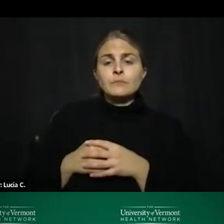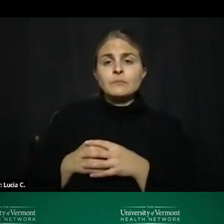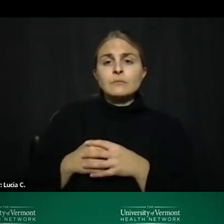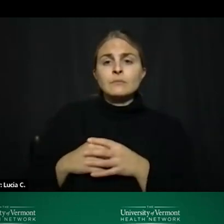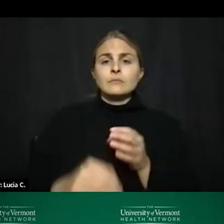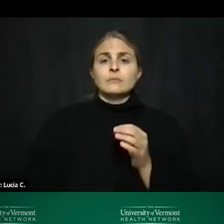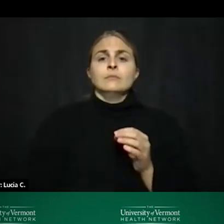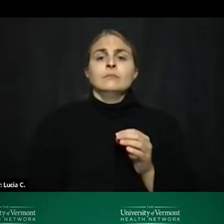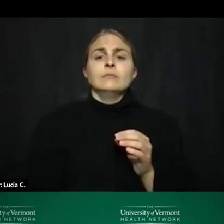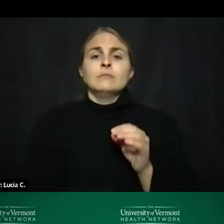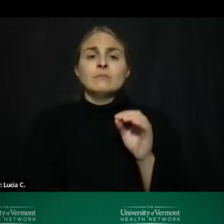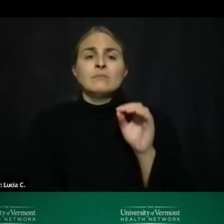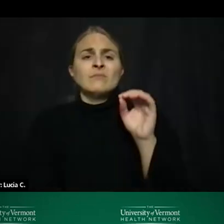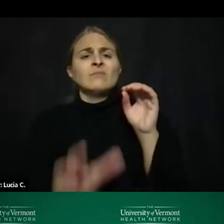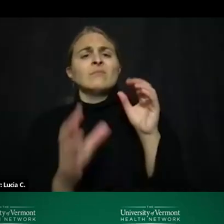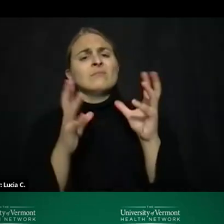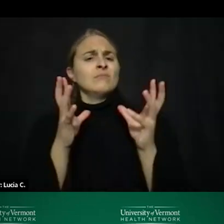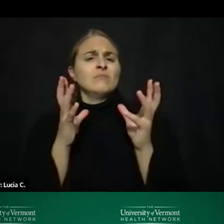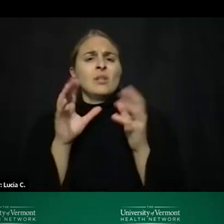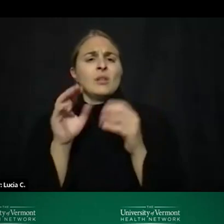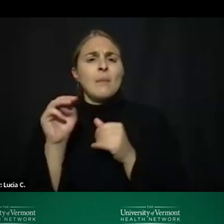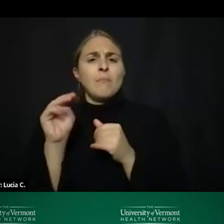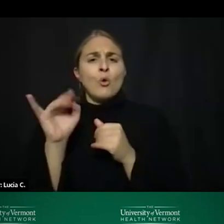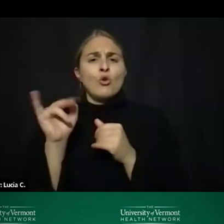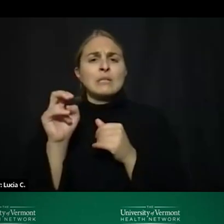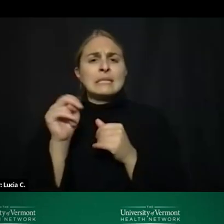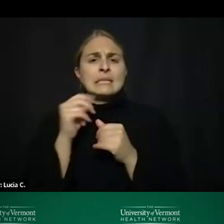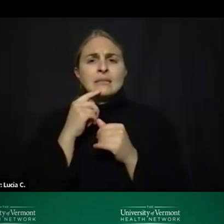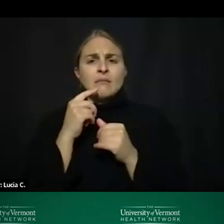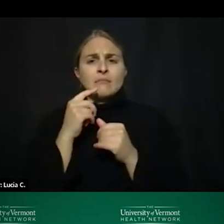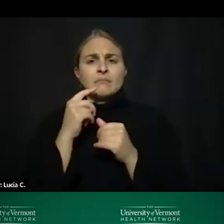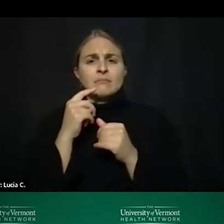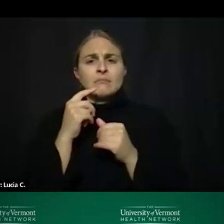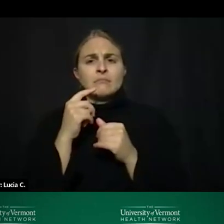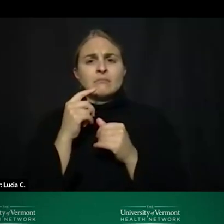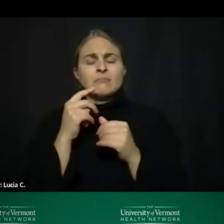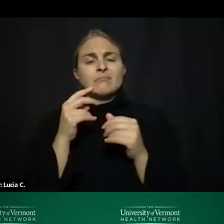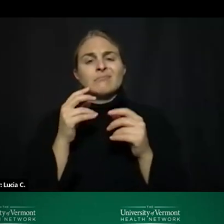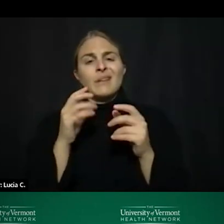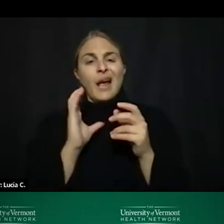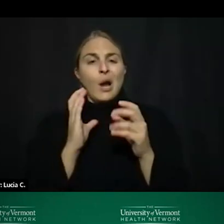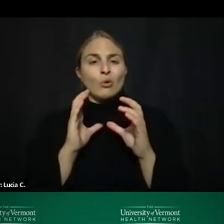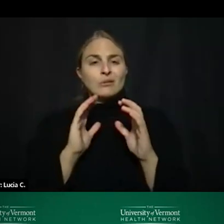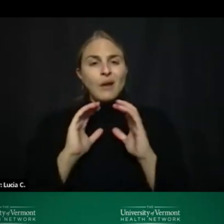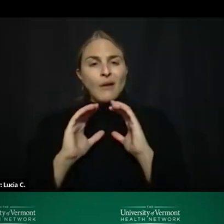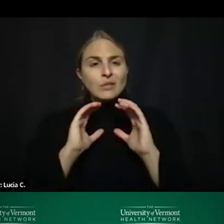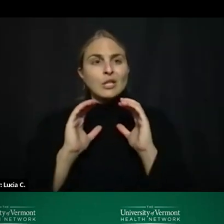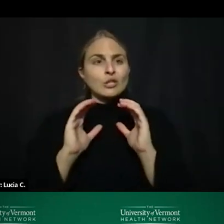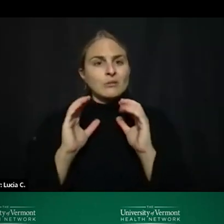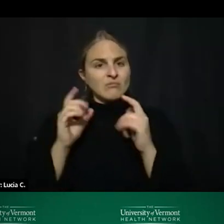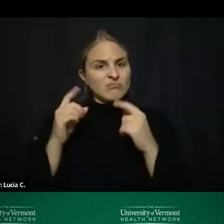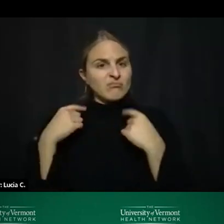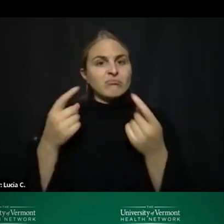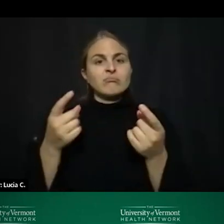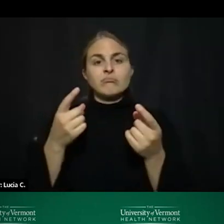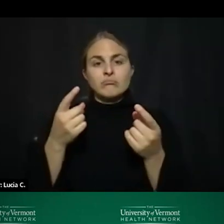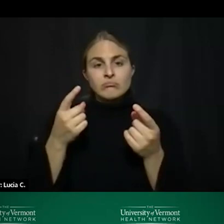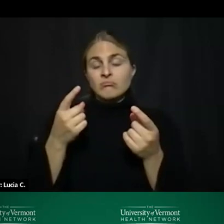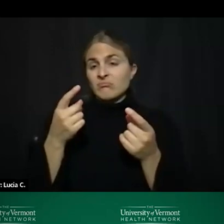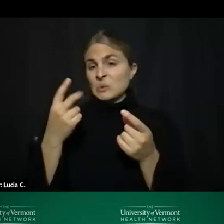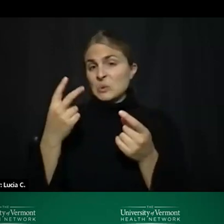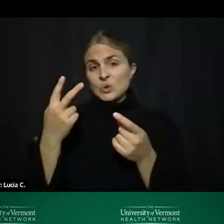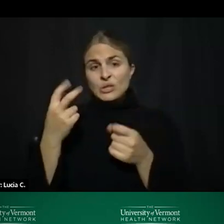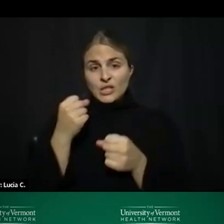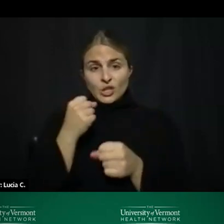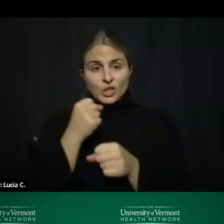i think all i can say is that um in the the conversations we've been having every week over the last couple of years uh